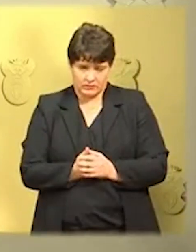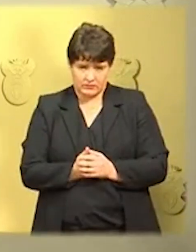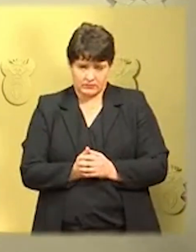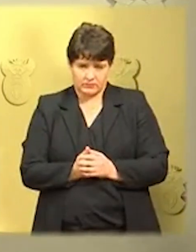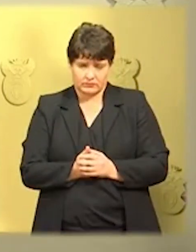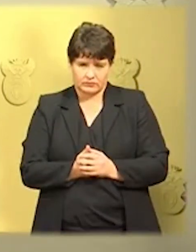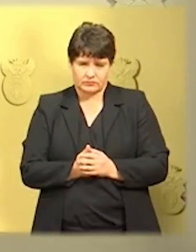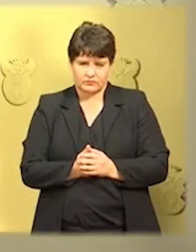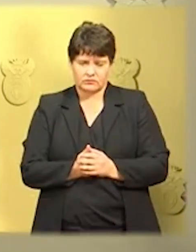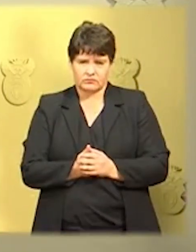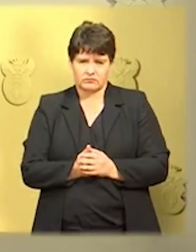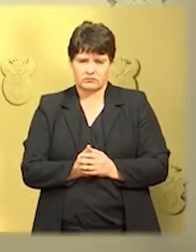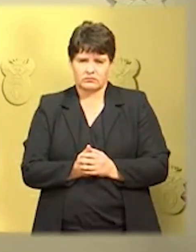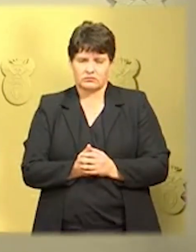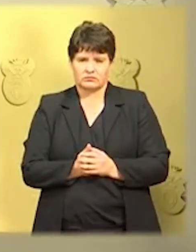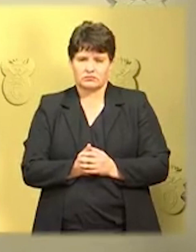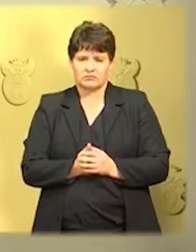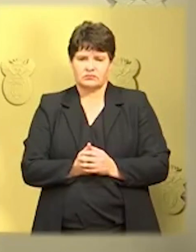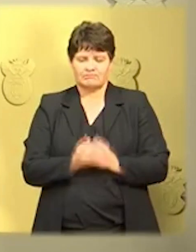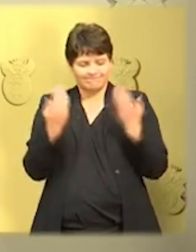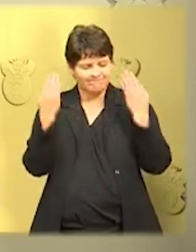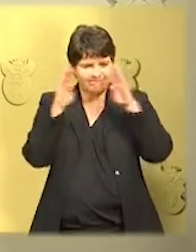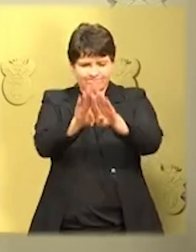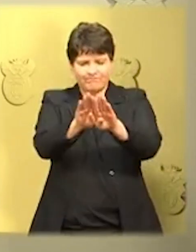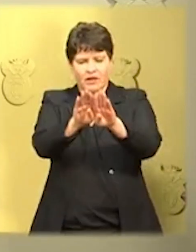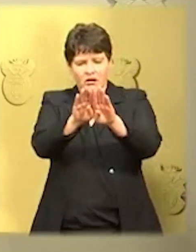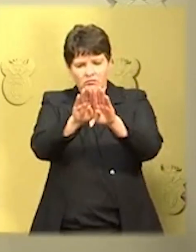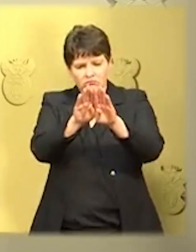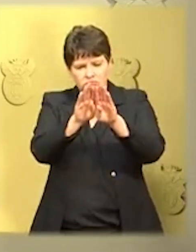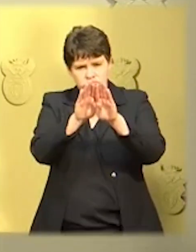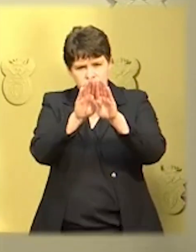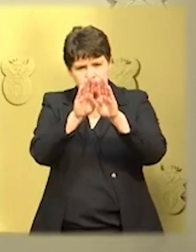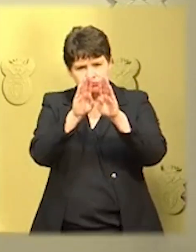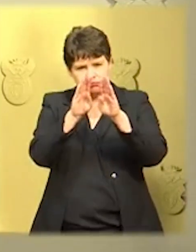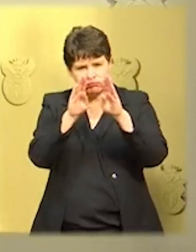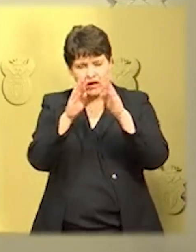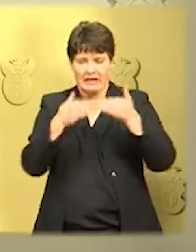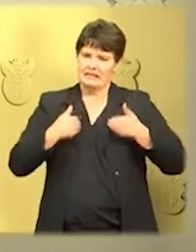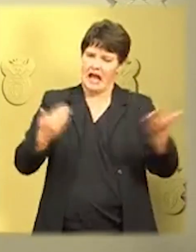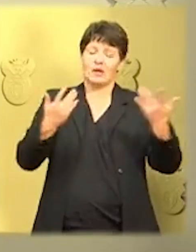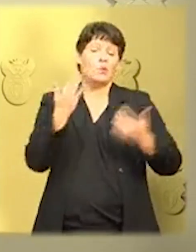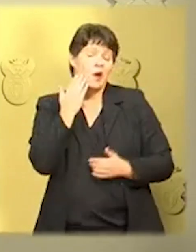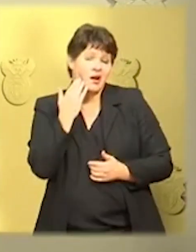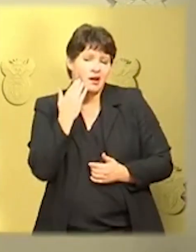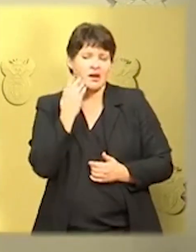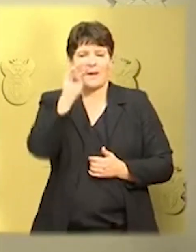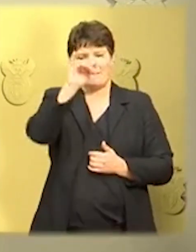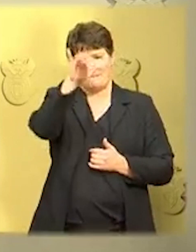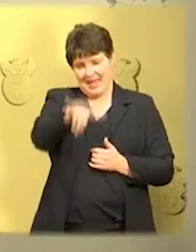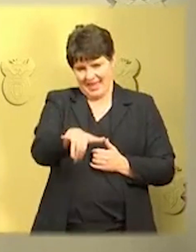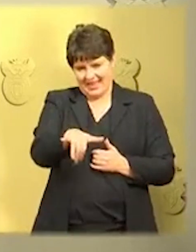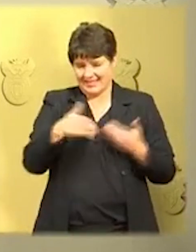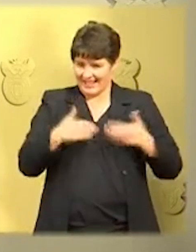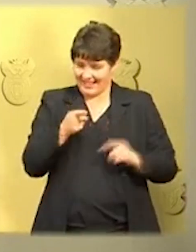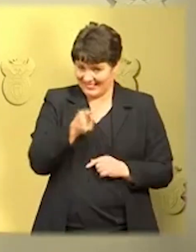As we begin the easing of lockdown restrictions from the beginning of May, we are calling